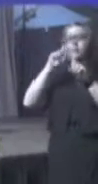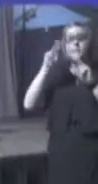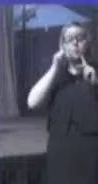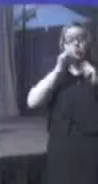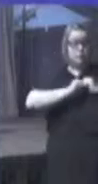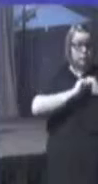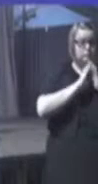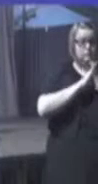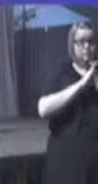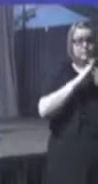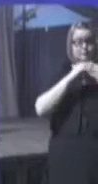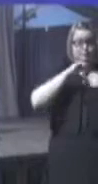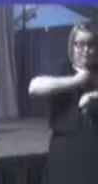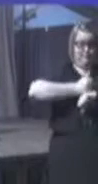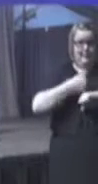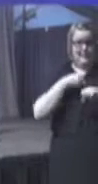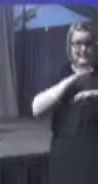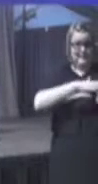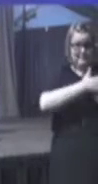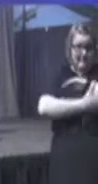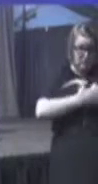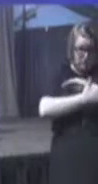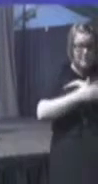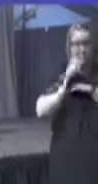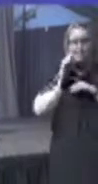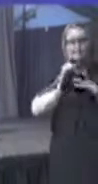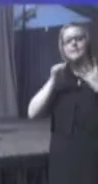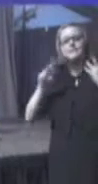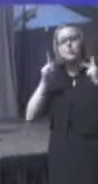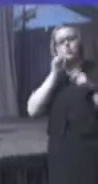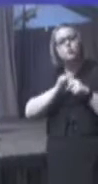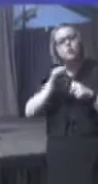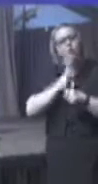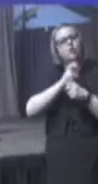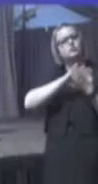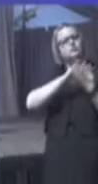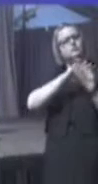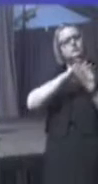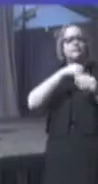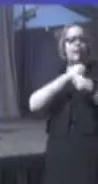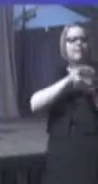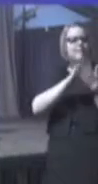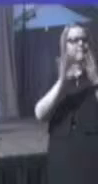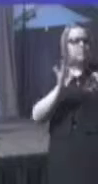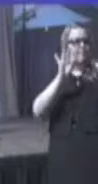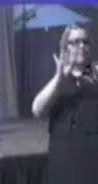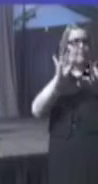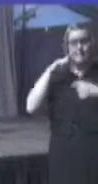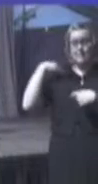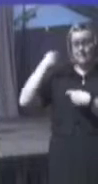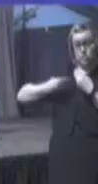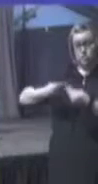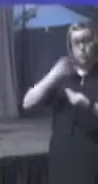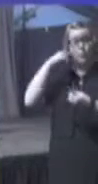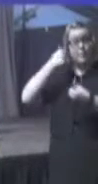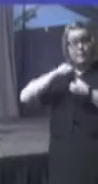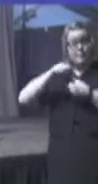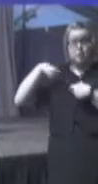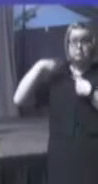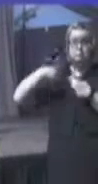nation and those who worked so hard to perfect it, that generations will remember the sometimes difficult,